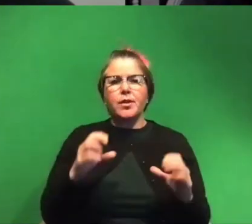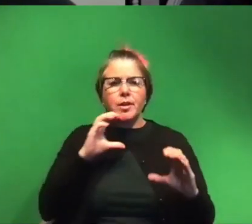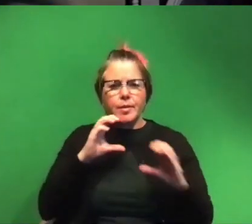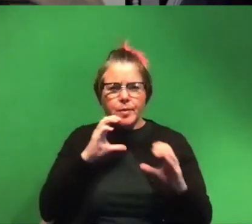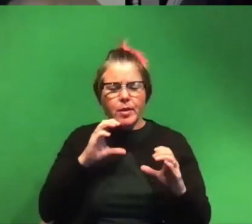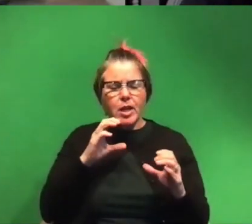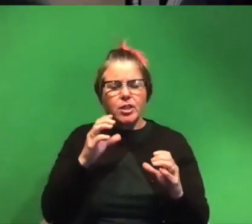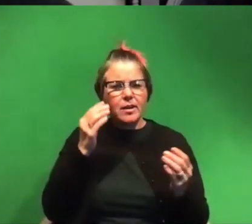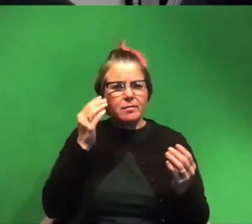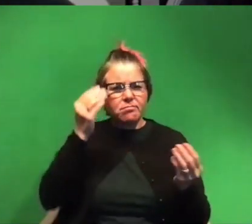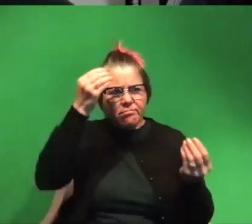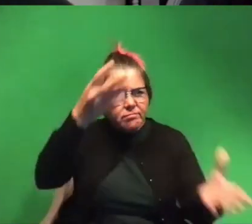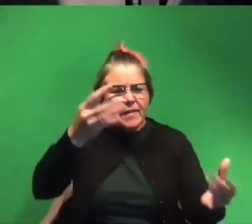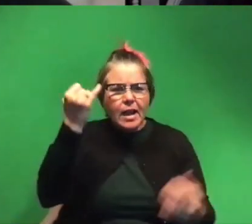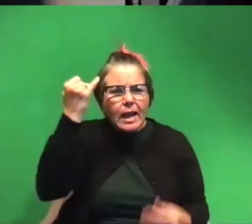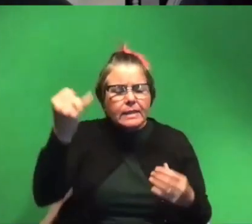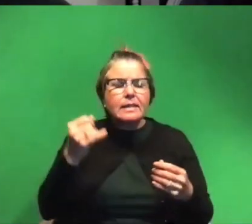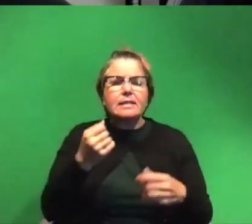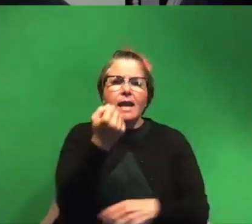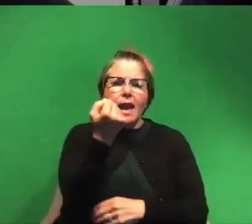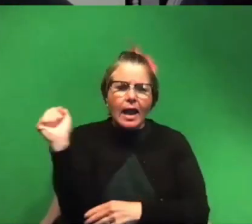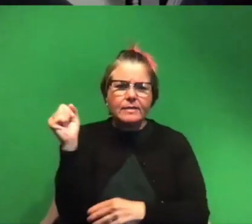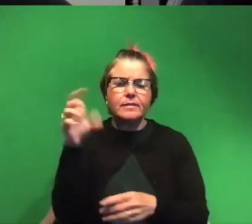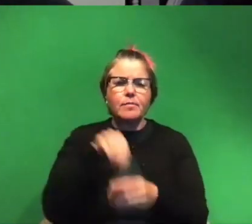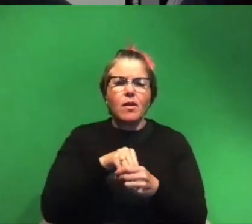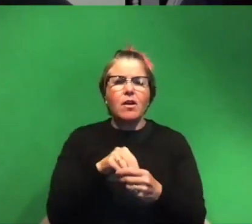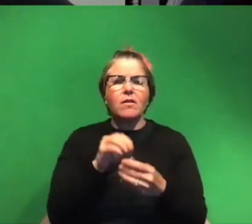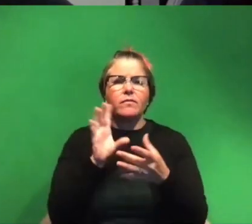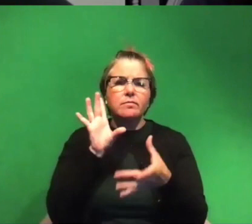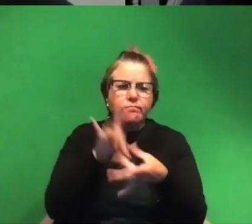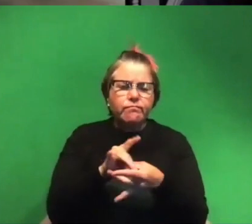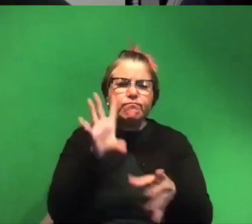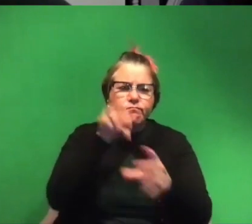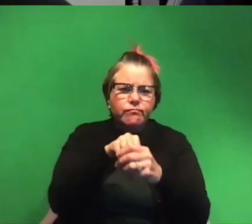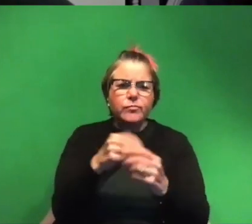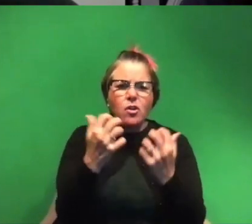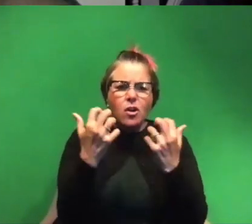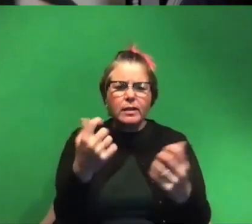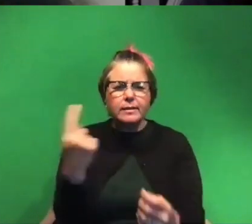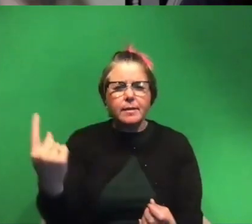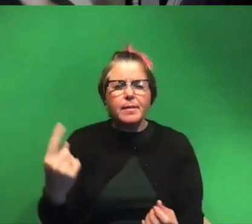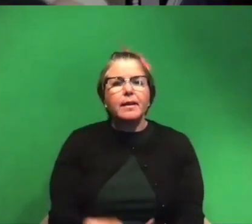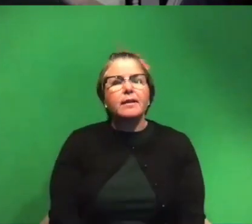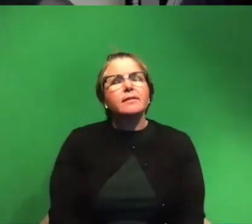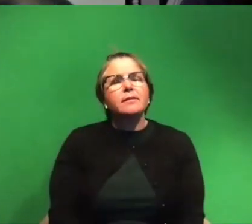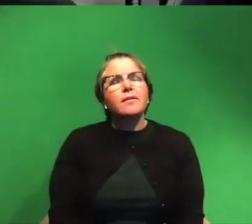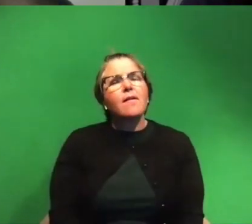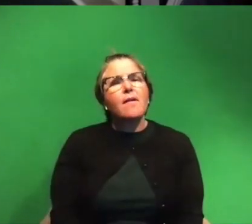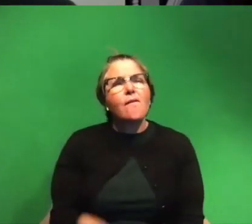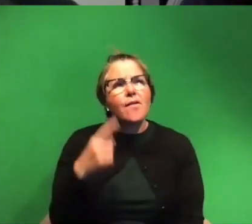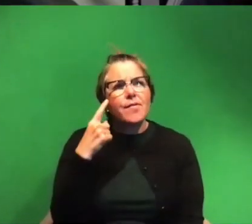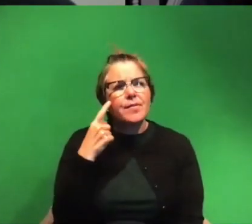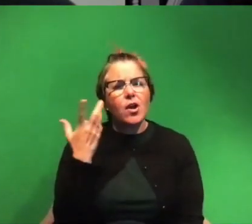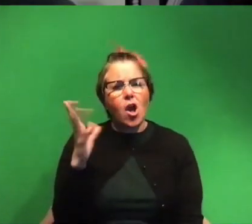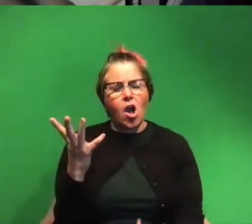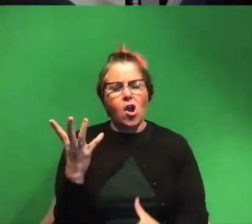these ideas the idea of activism the idea of engaging the audience in something and so i think it was already so built